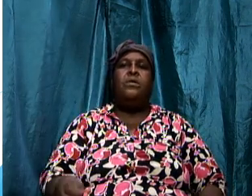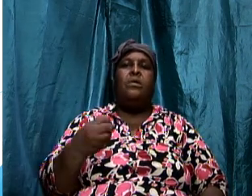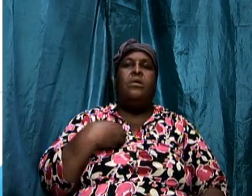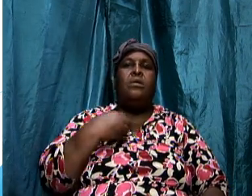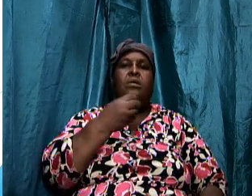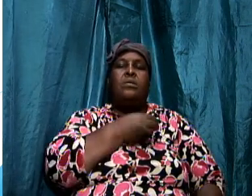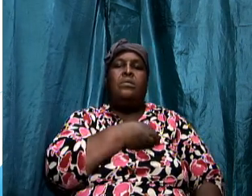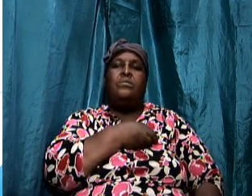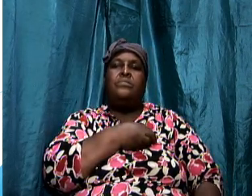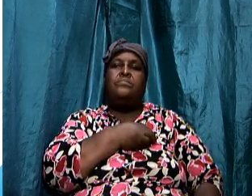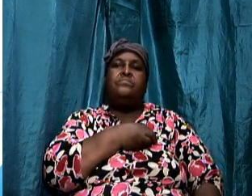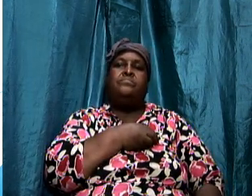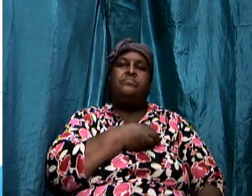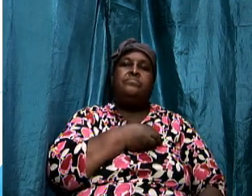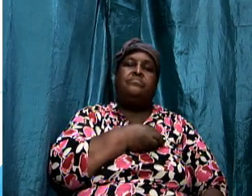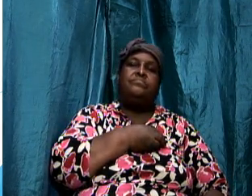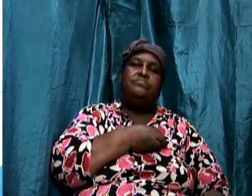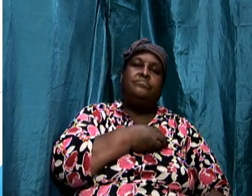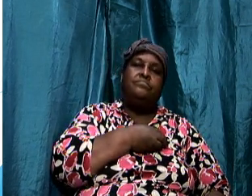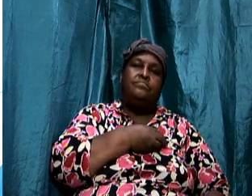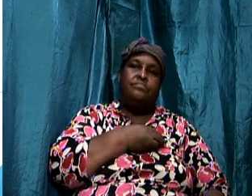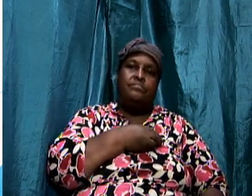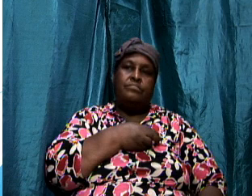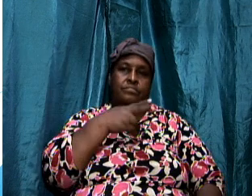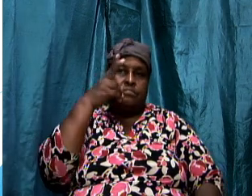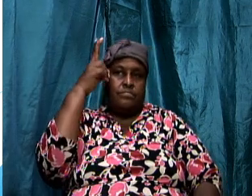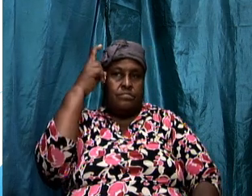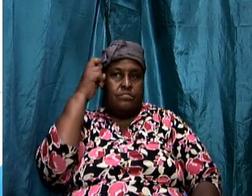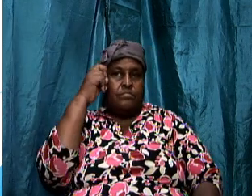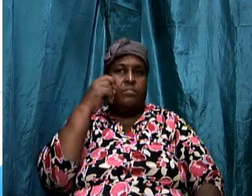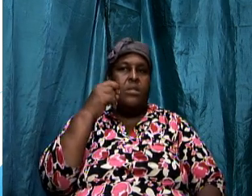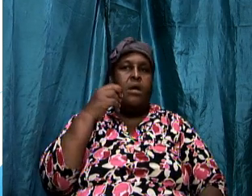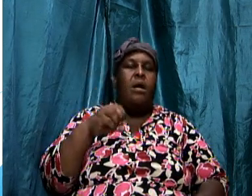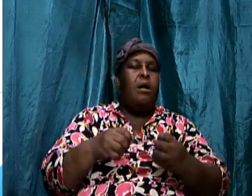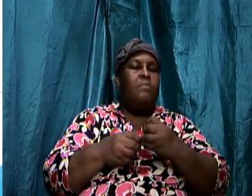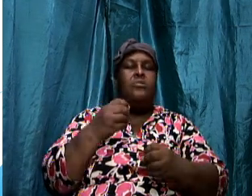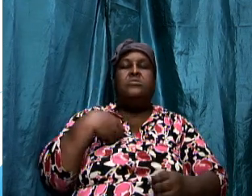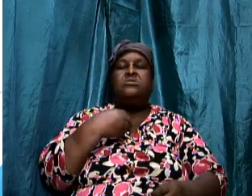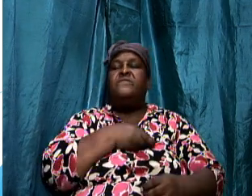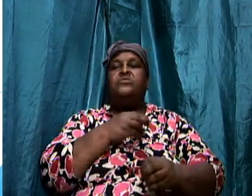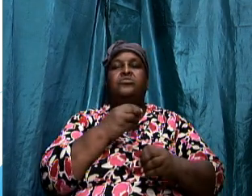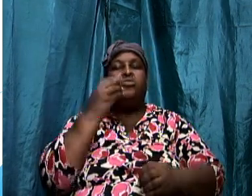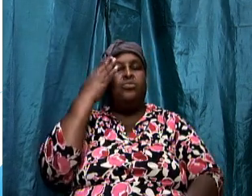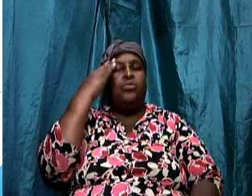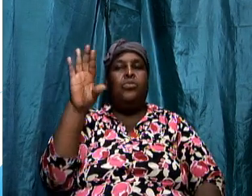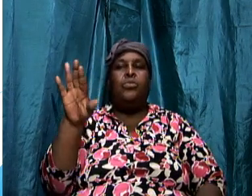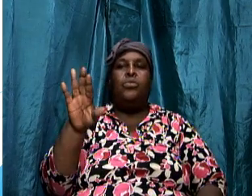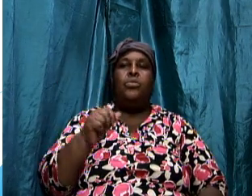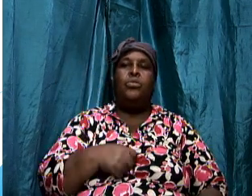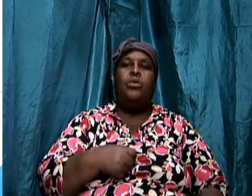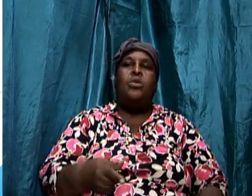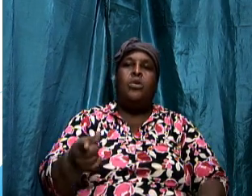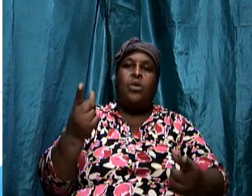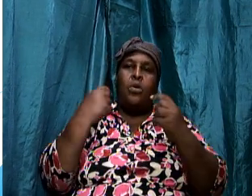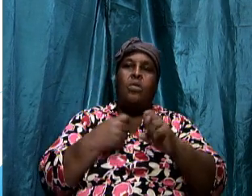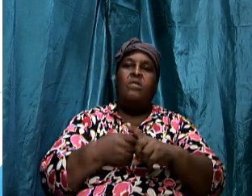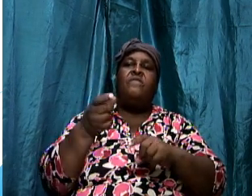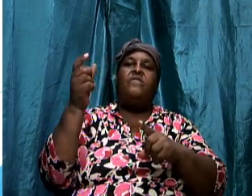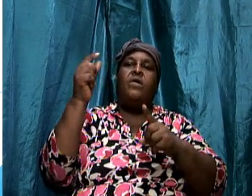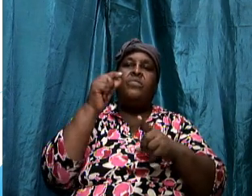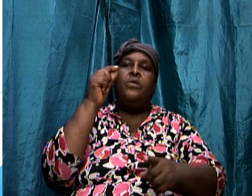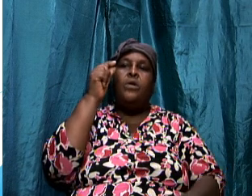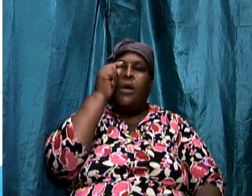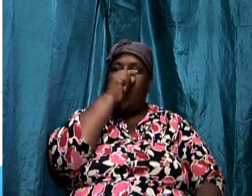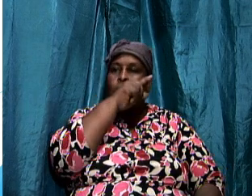don't even know this but that word adversary comes from the greek word and if you